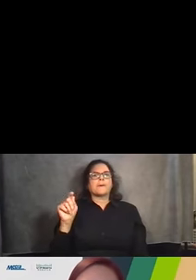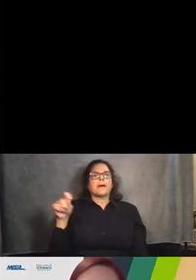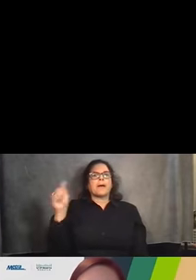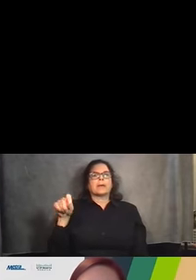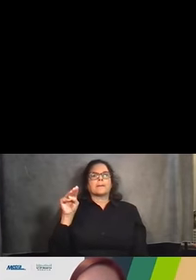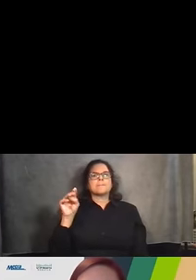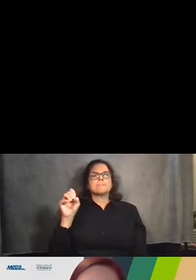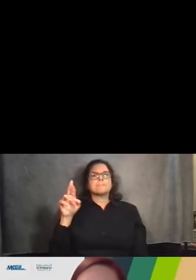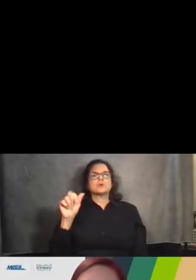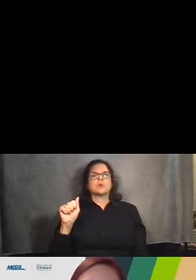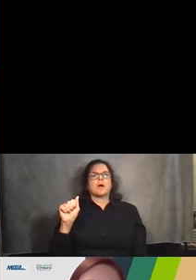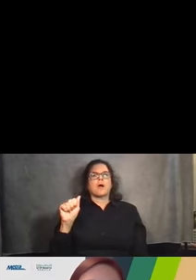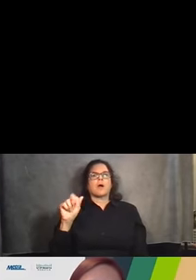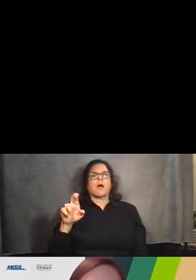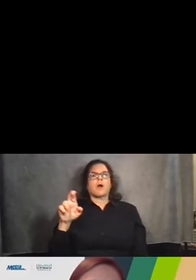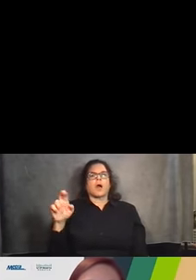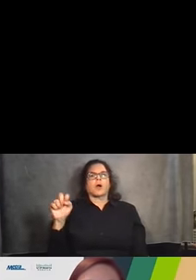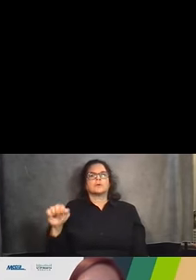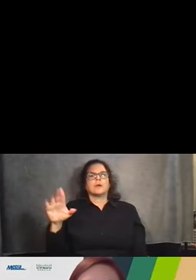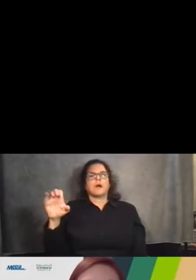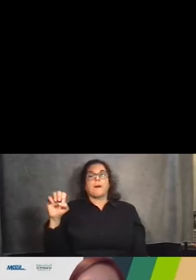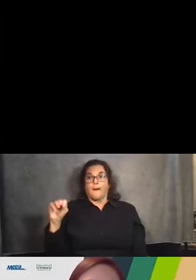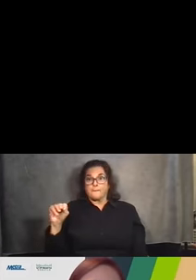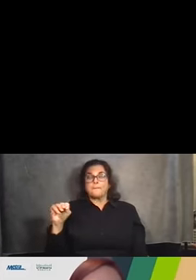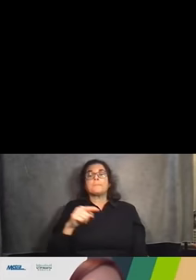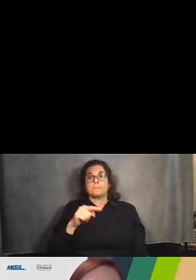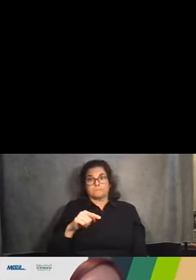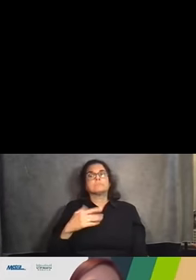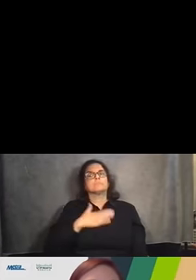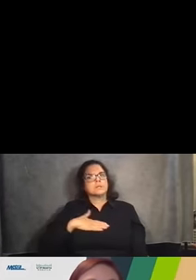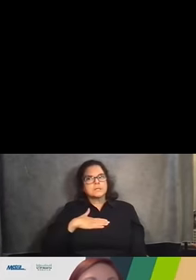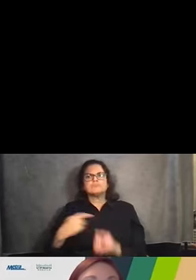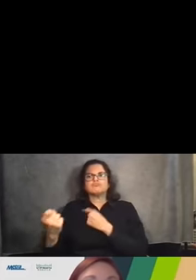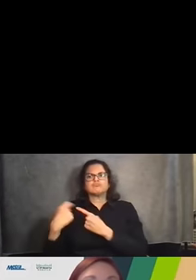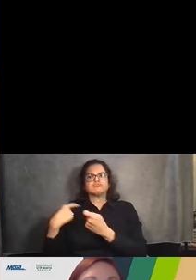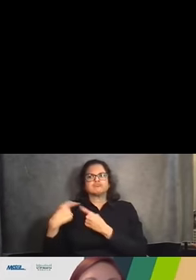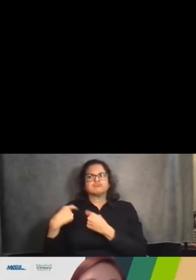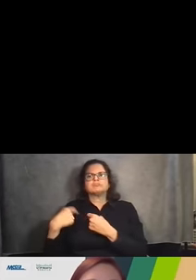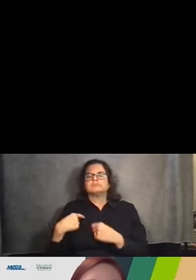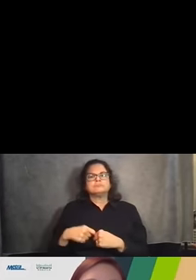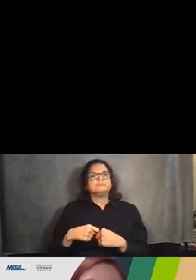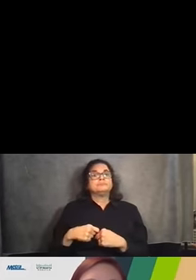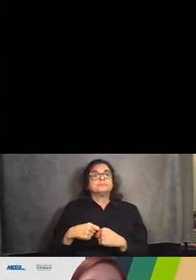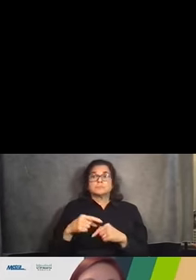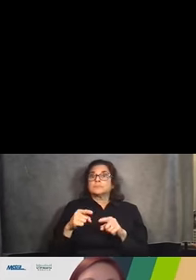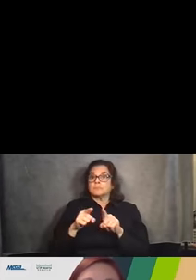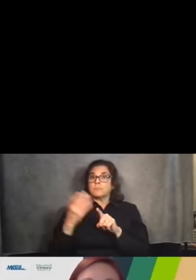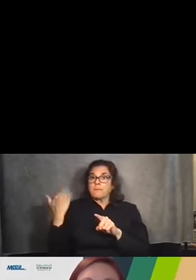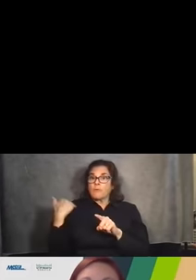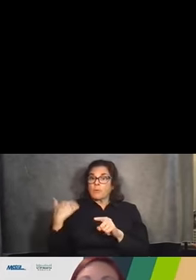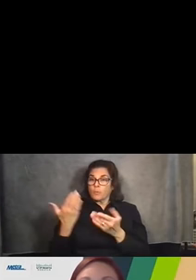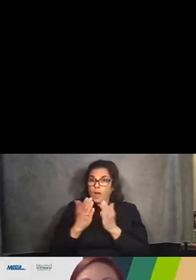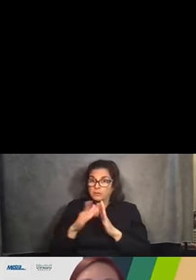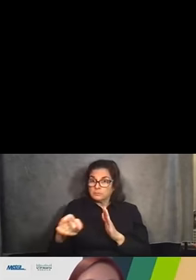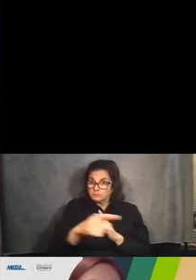saw when you registered, we did ask if you wanted to sign up for any sort of future information to be provided via